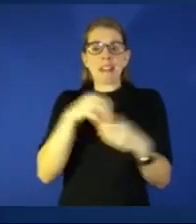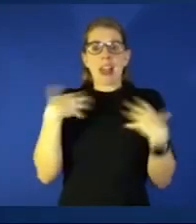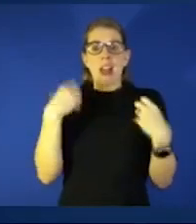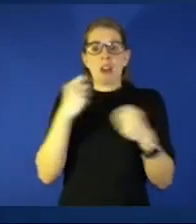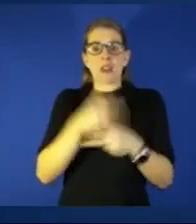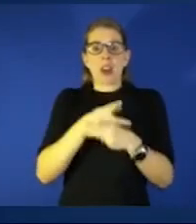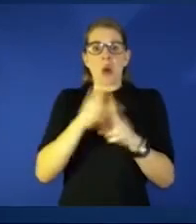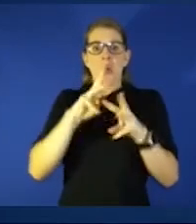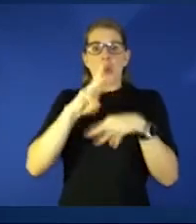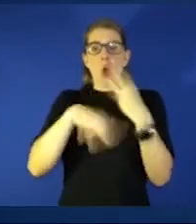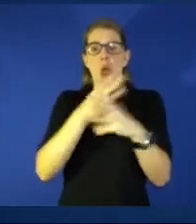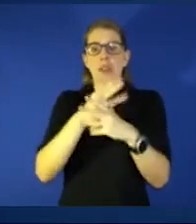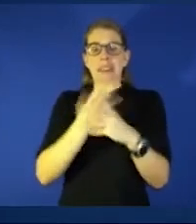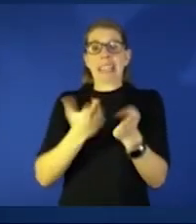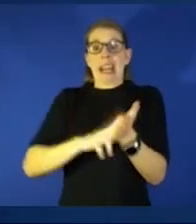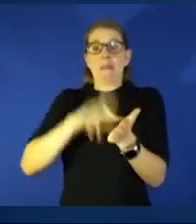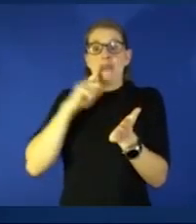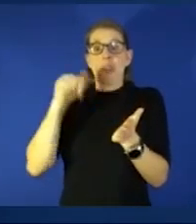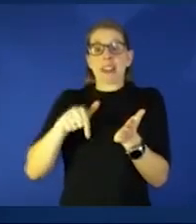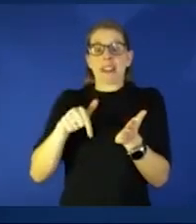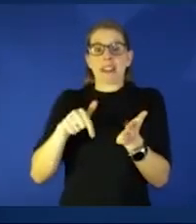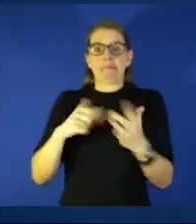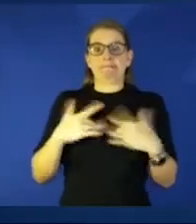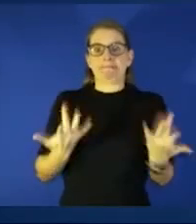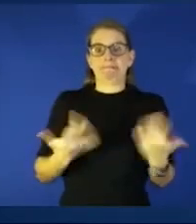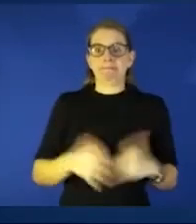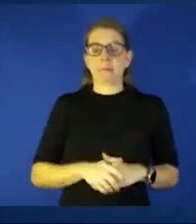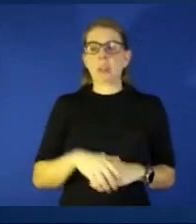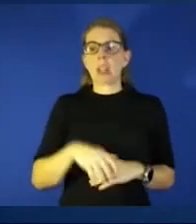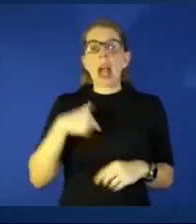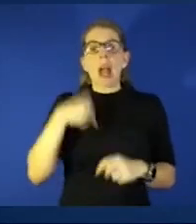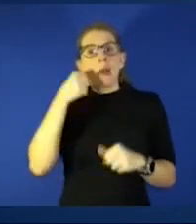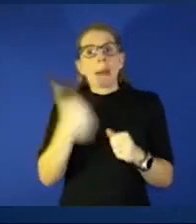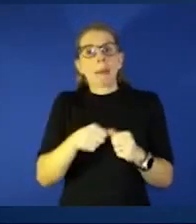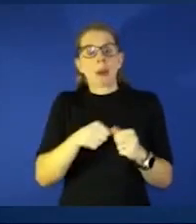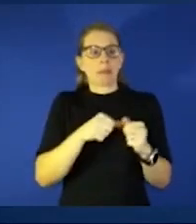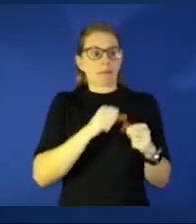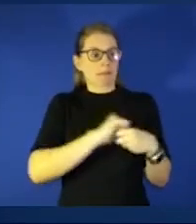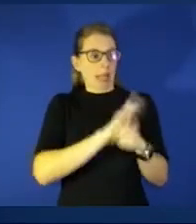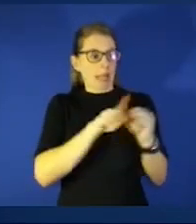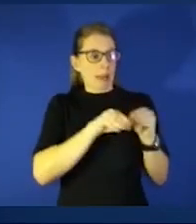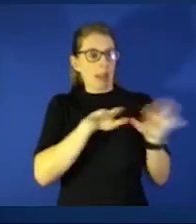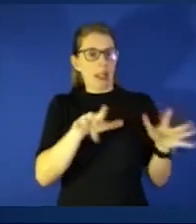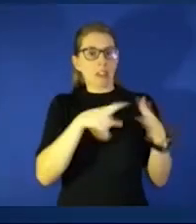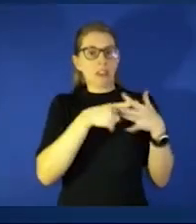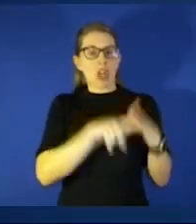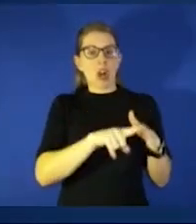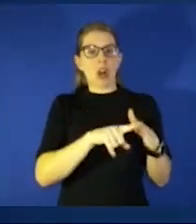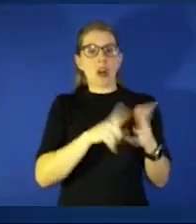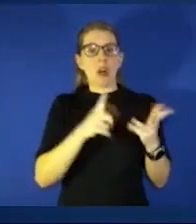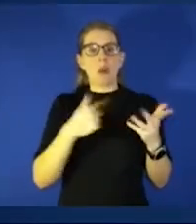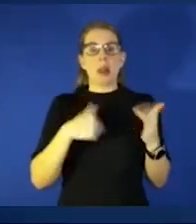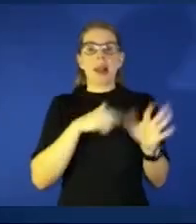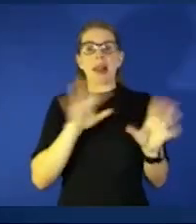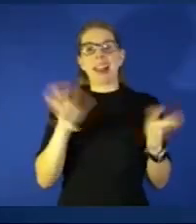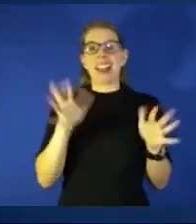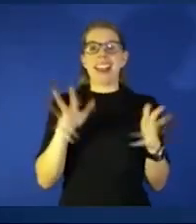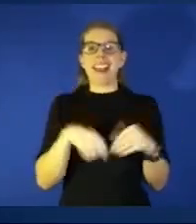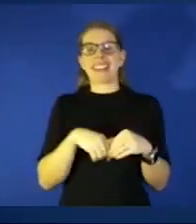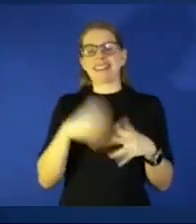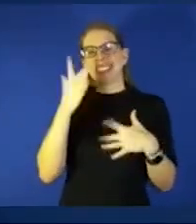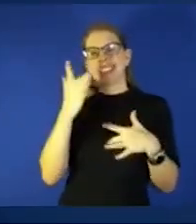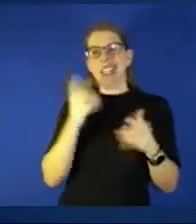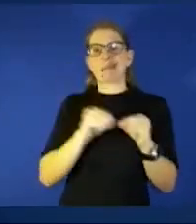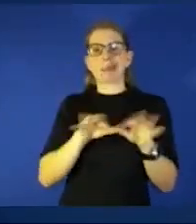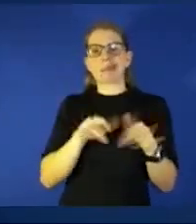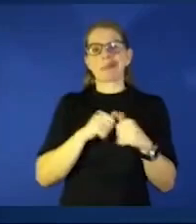um and even you know I remember at the start of the pandemic we were kind of in the same boat as everybody we were like oh it'll just be a little bit and then we'll get back to our